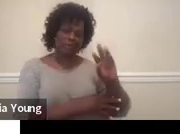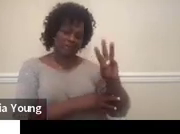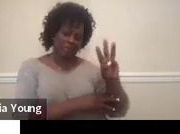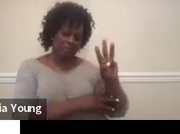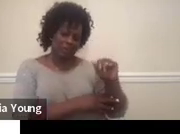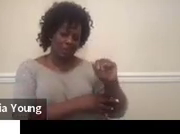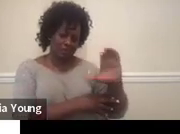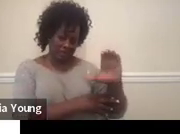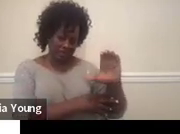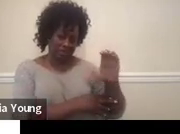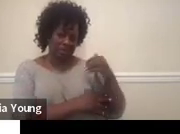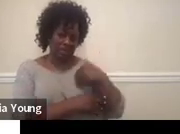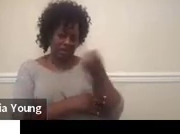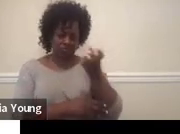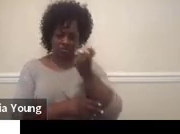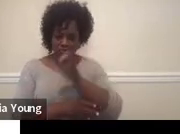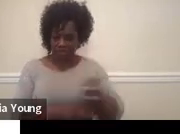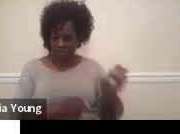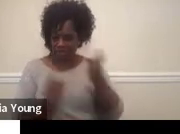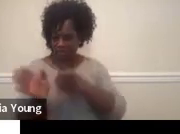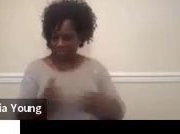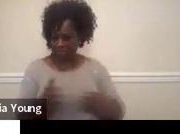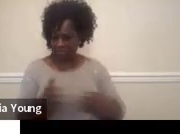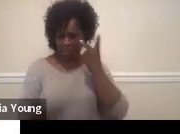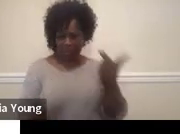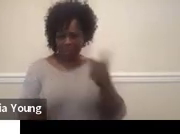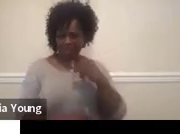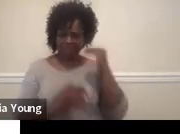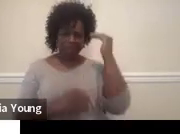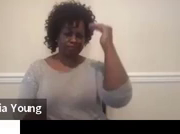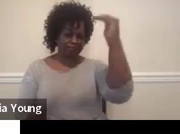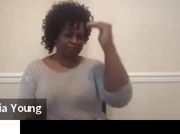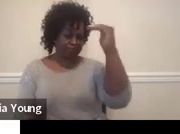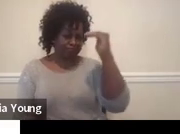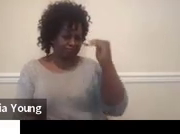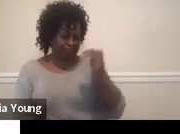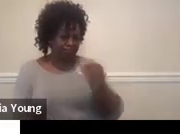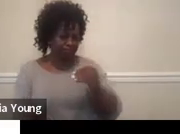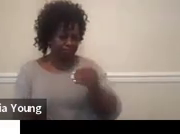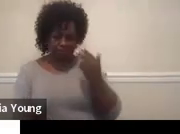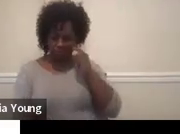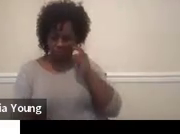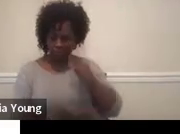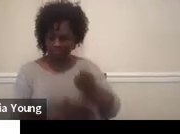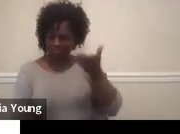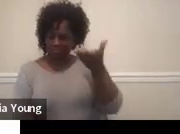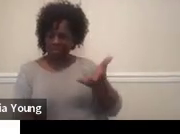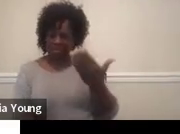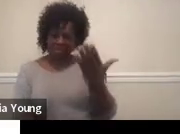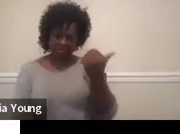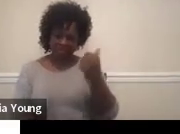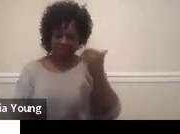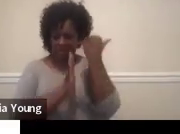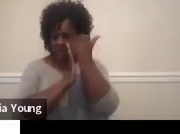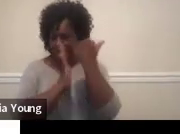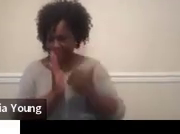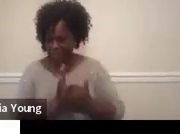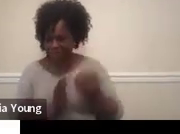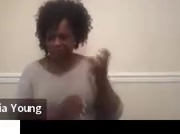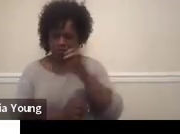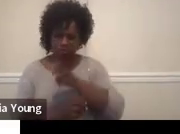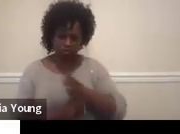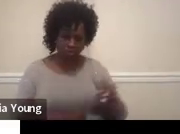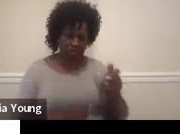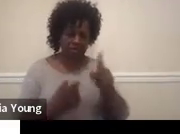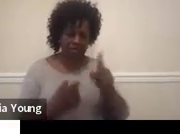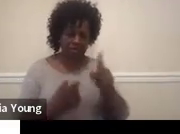plans. So you can see that it goes through all of, it has 15 lessons. It has transition bell ringers,